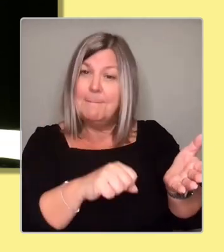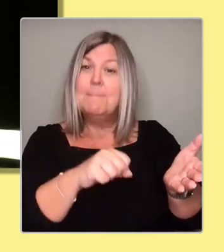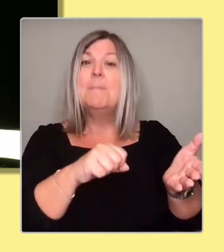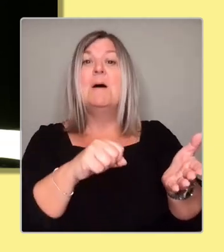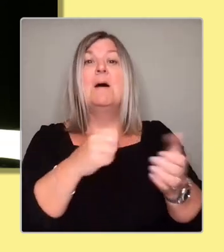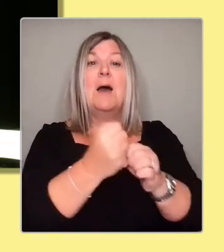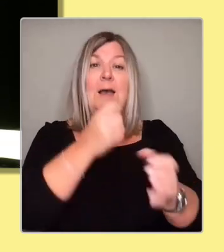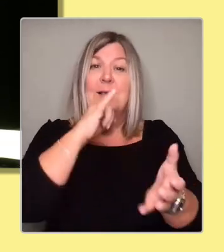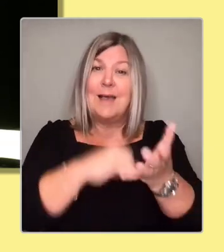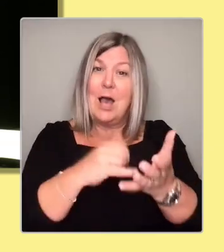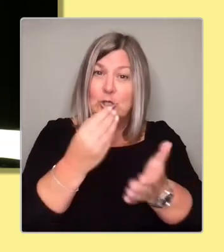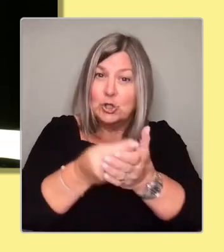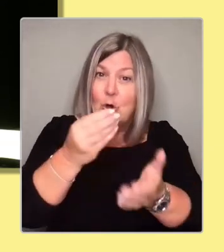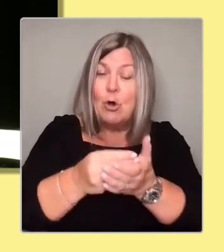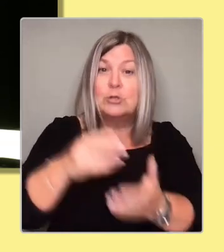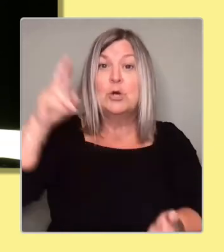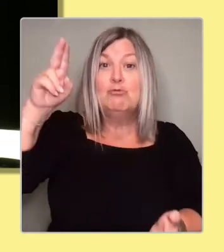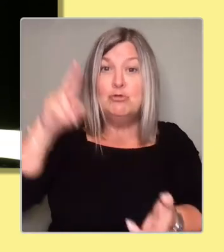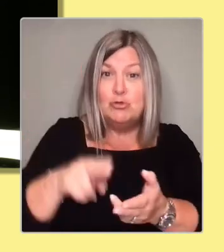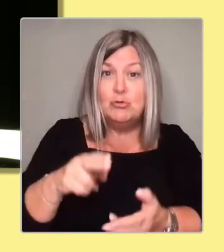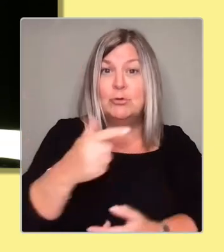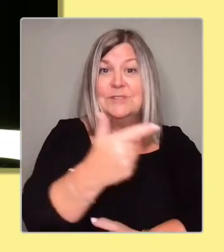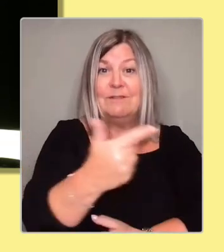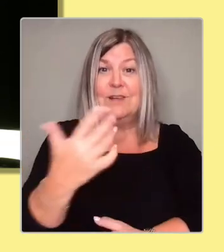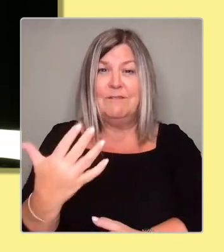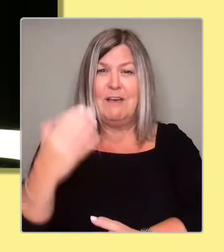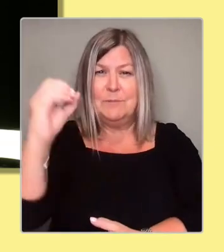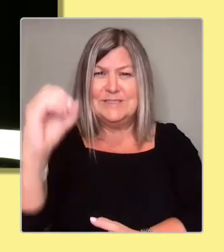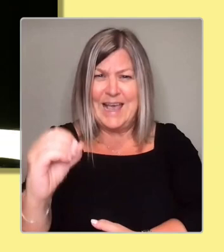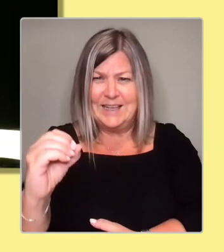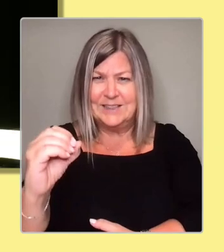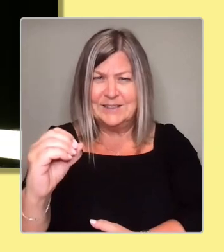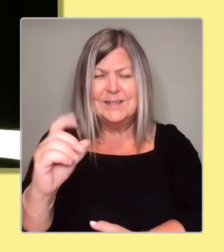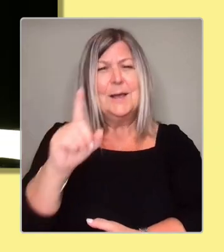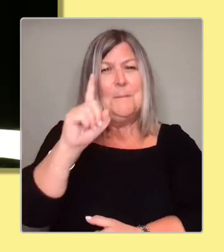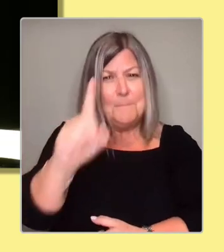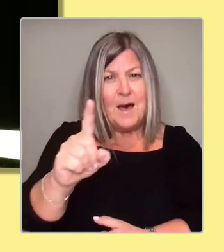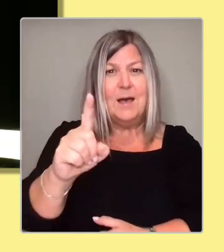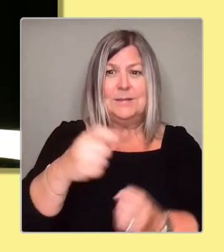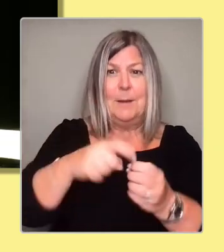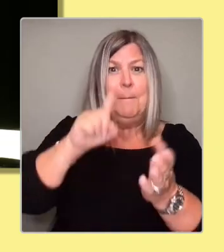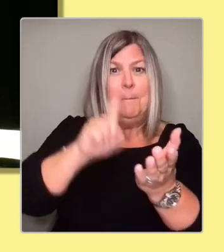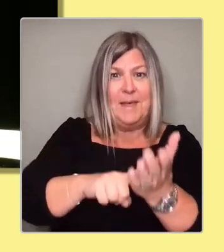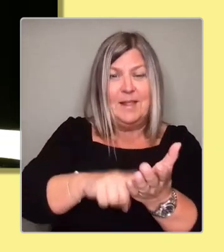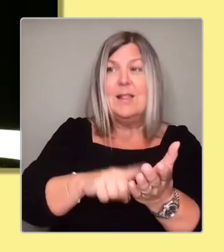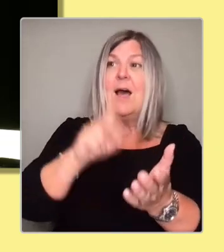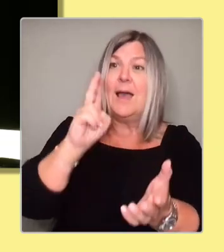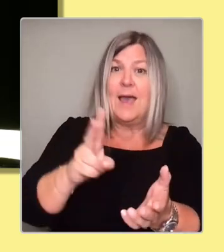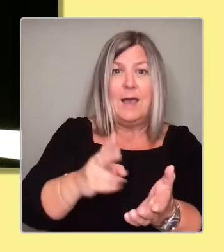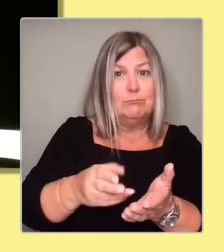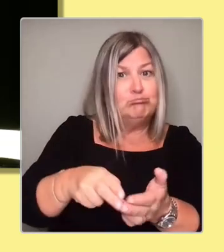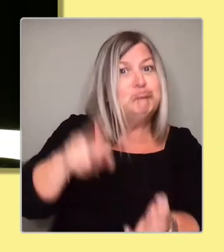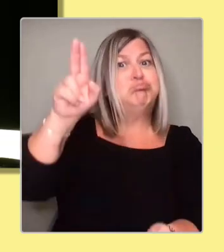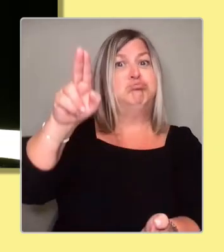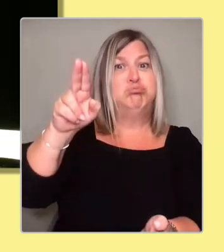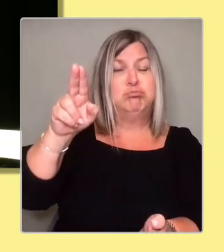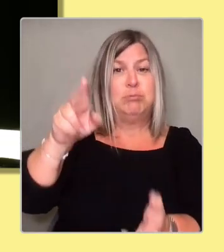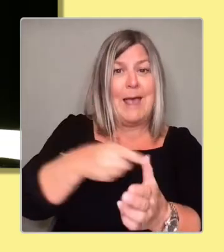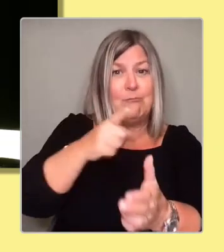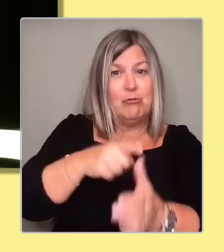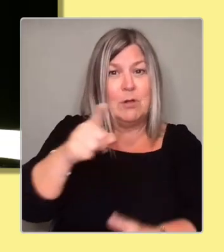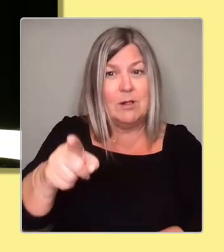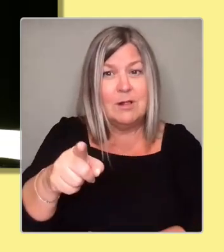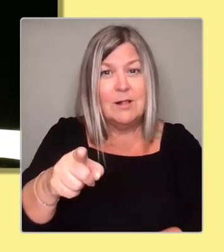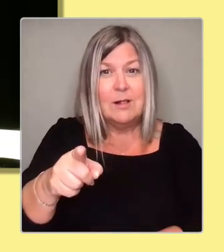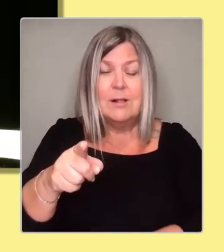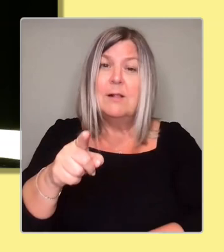yet bills are due to go up in April. Disgrace. Stephen Flynn's been brilliant, actually, and Mary Black as well, brilliant putting the UK government holding them to